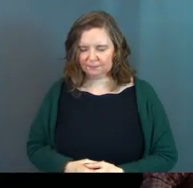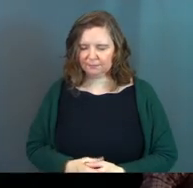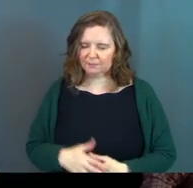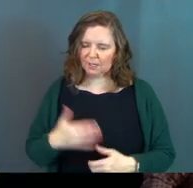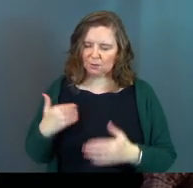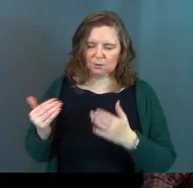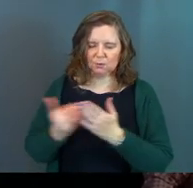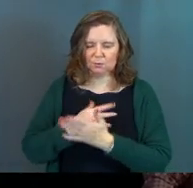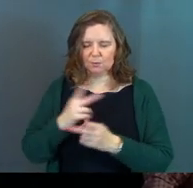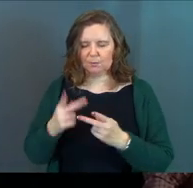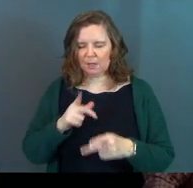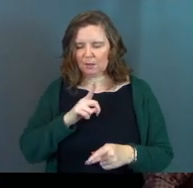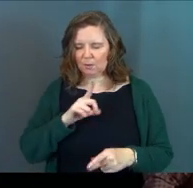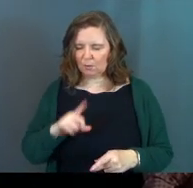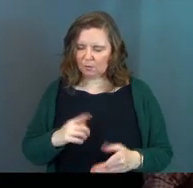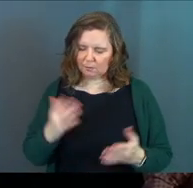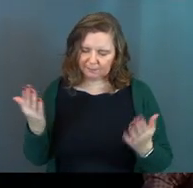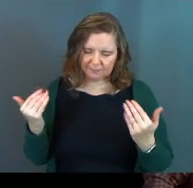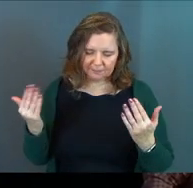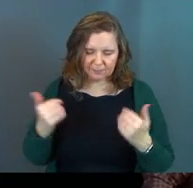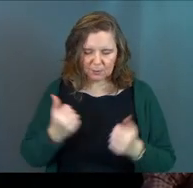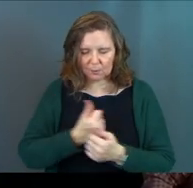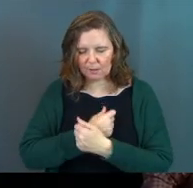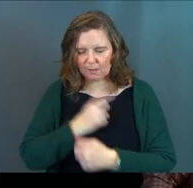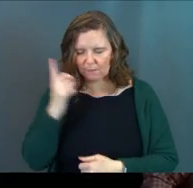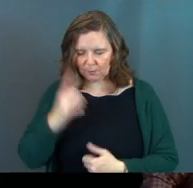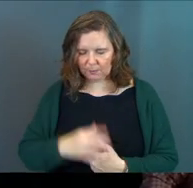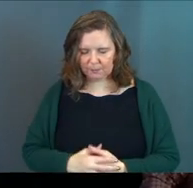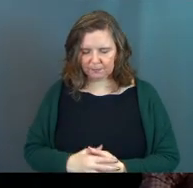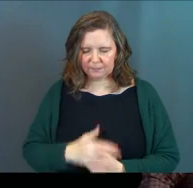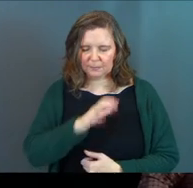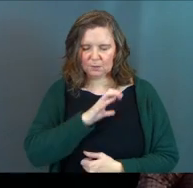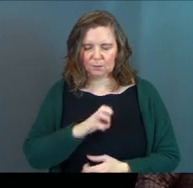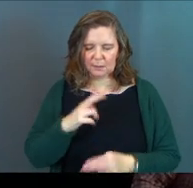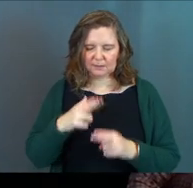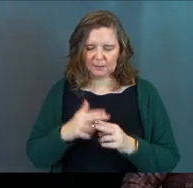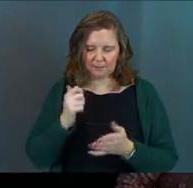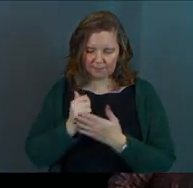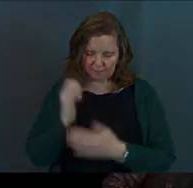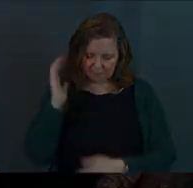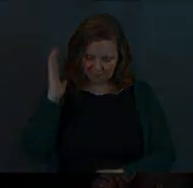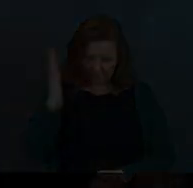Take us to a new place, Lord. We love you. In Christ's name, amen.